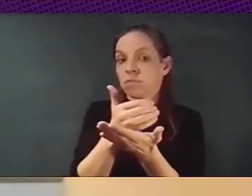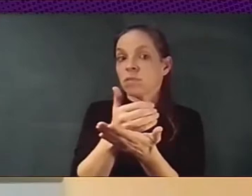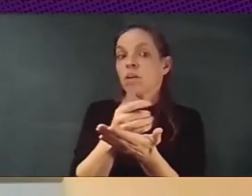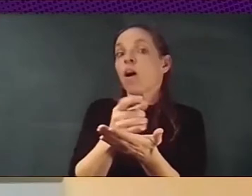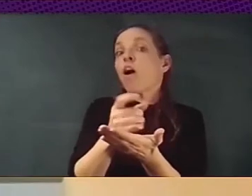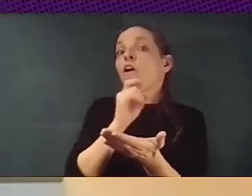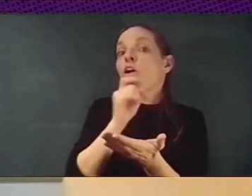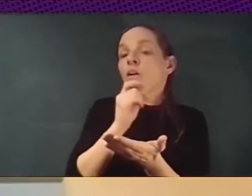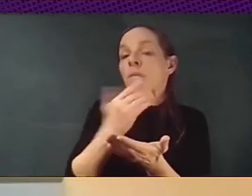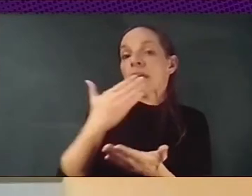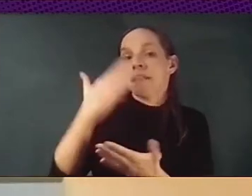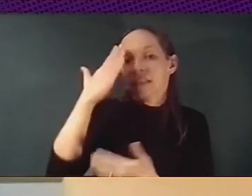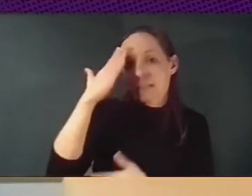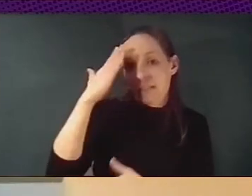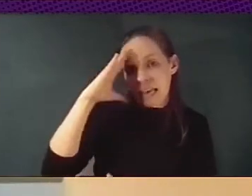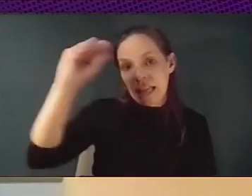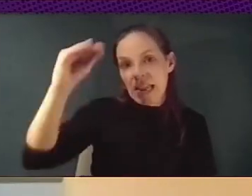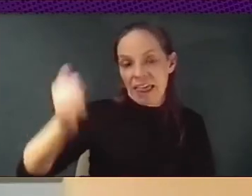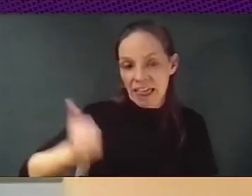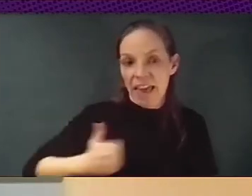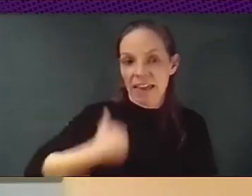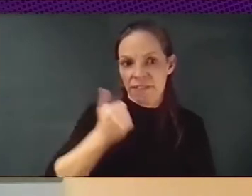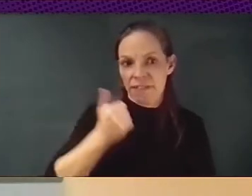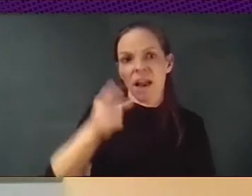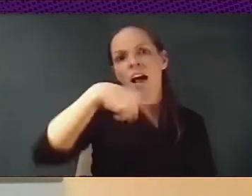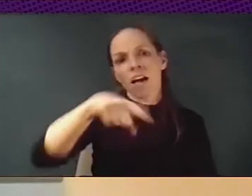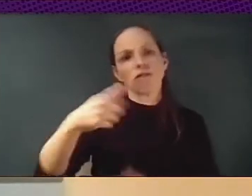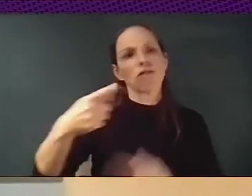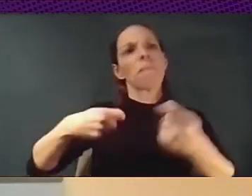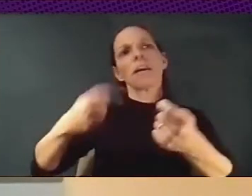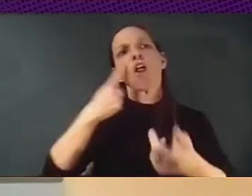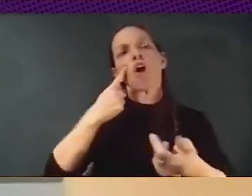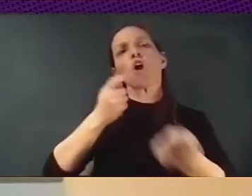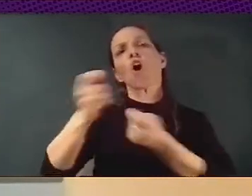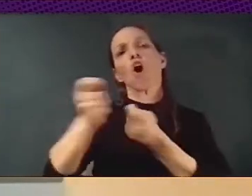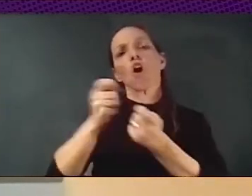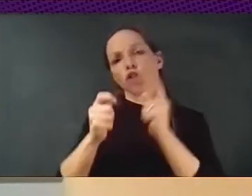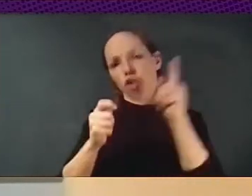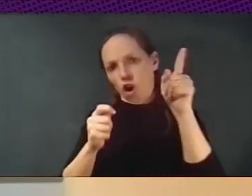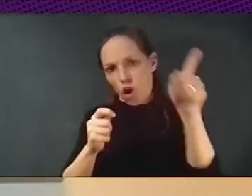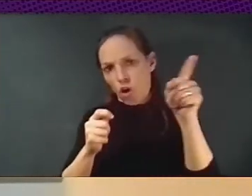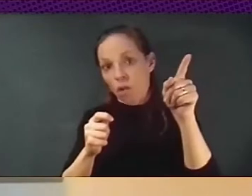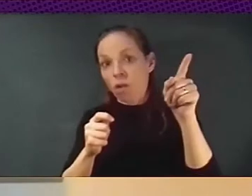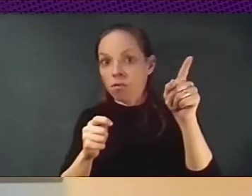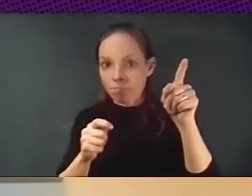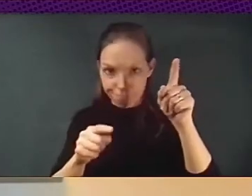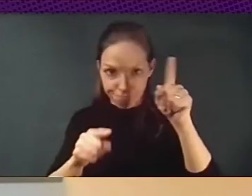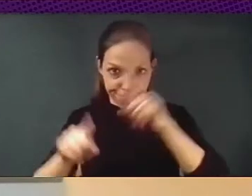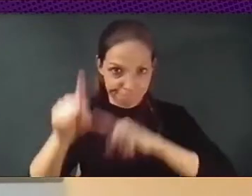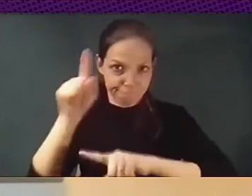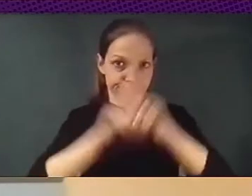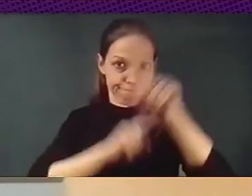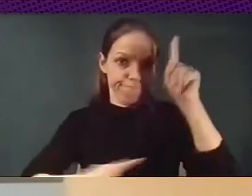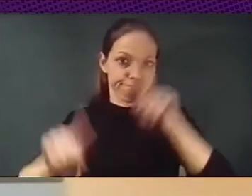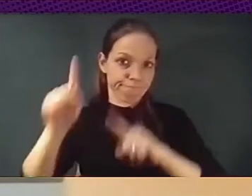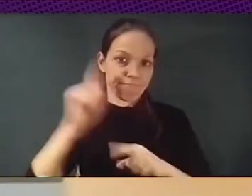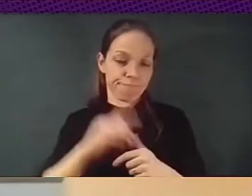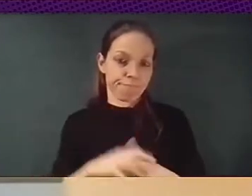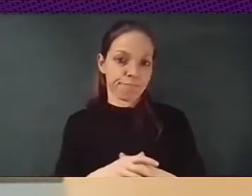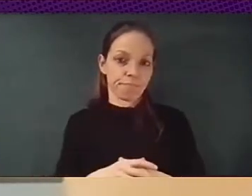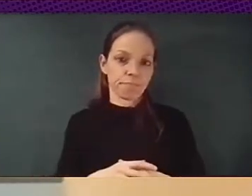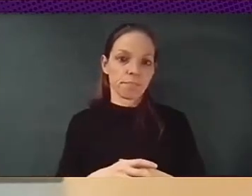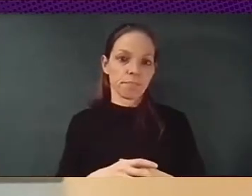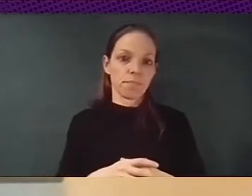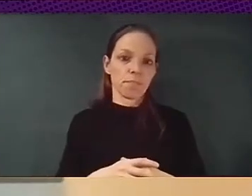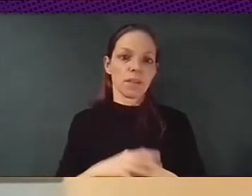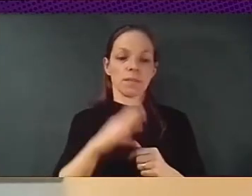we are facing a kind of very big problem when when when we talk about corporate monopoly power, and basically